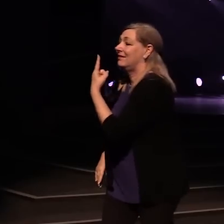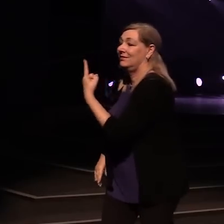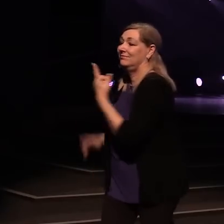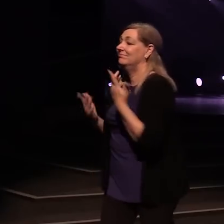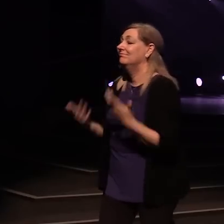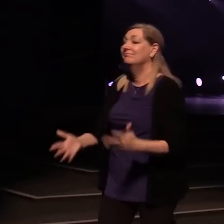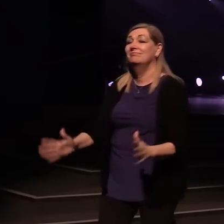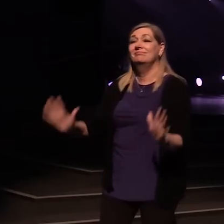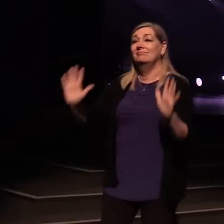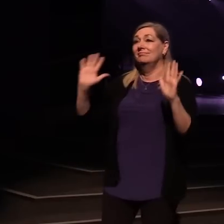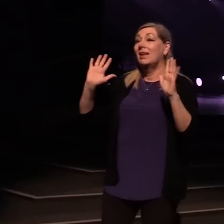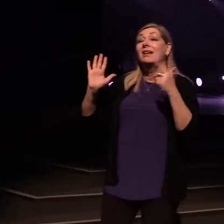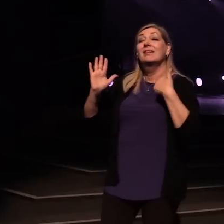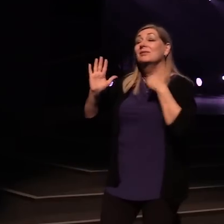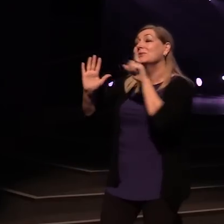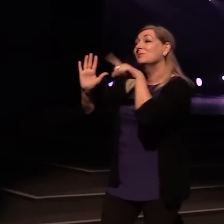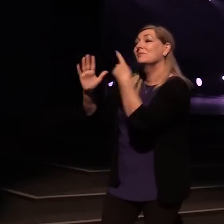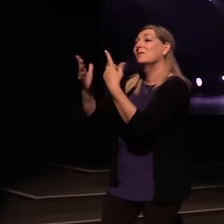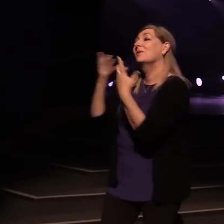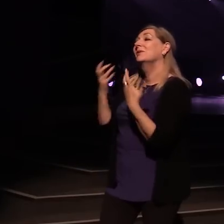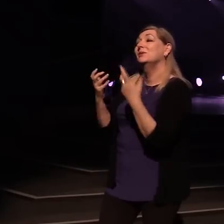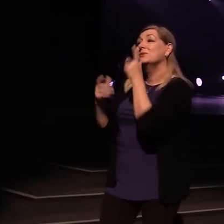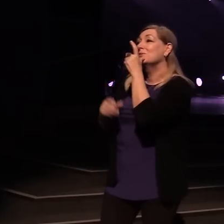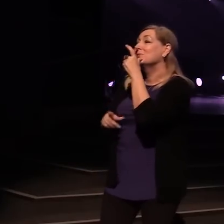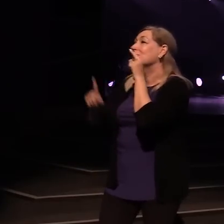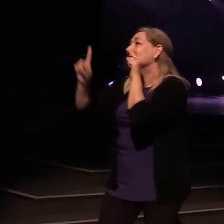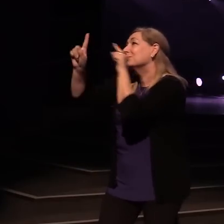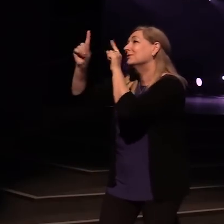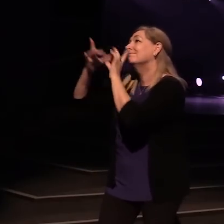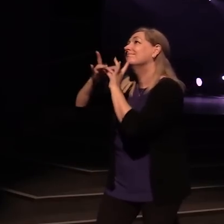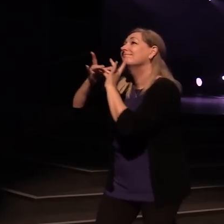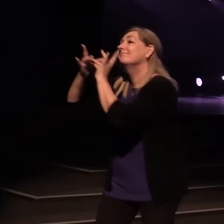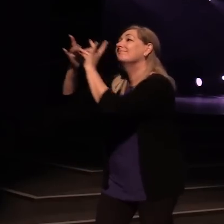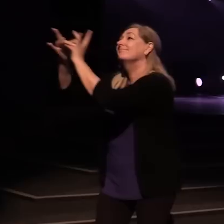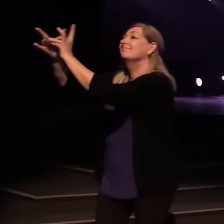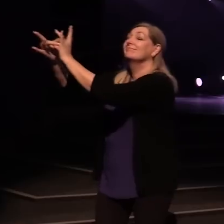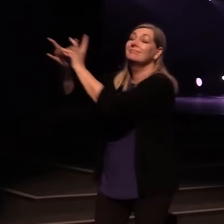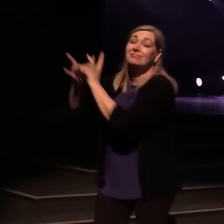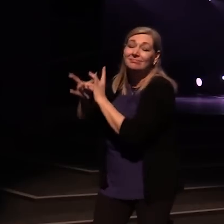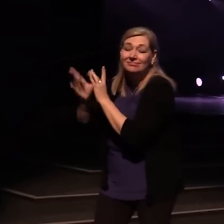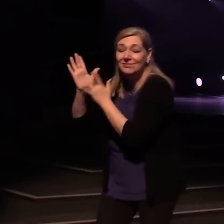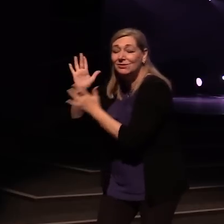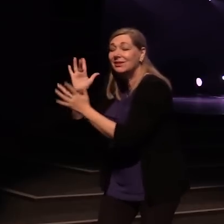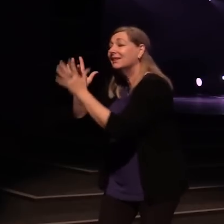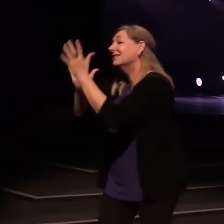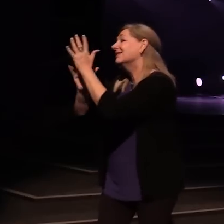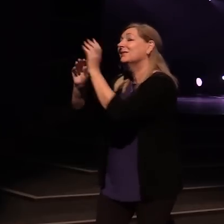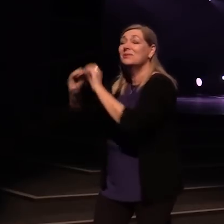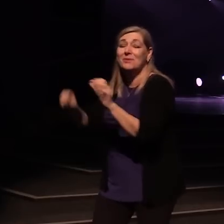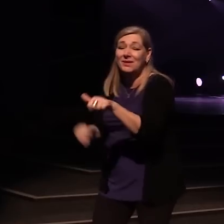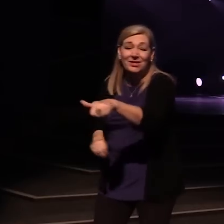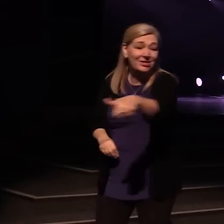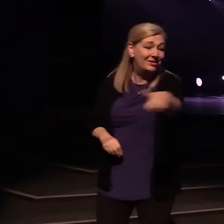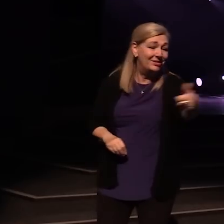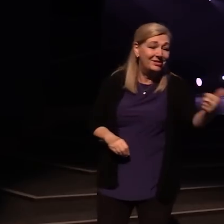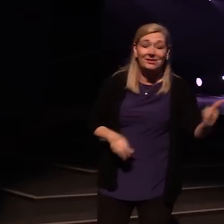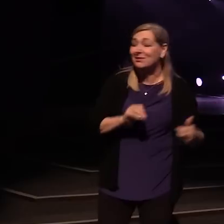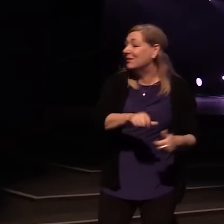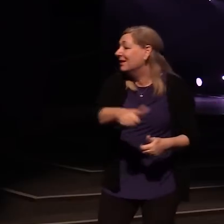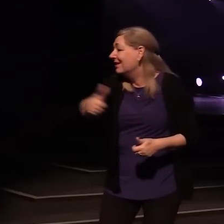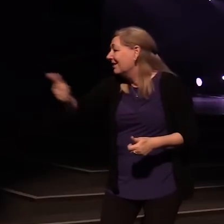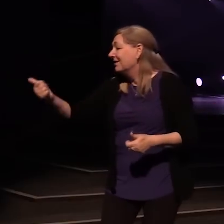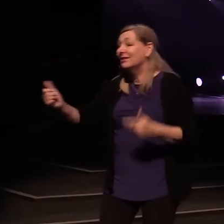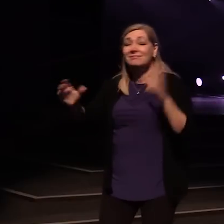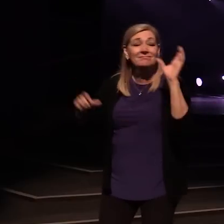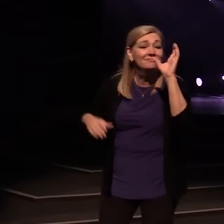Oh, and I just want You and nothing else, and